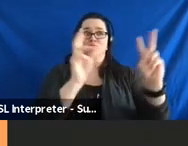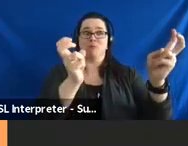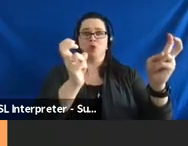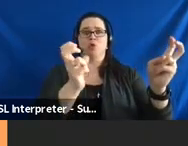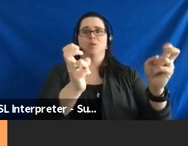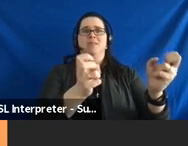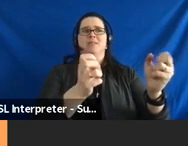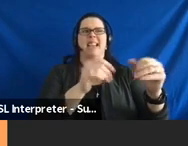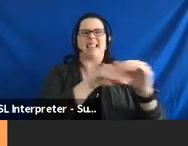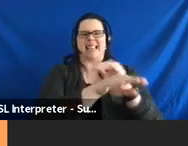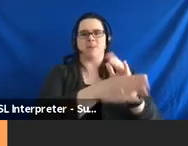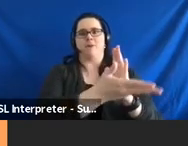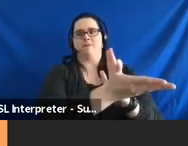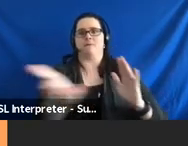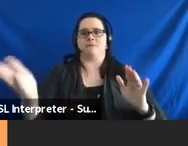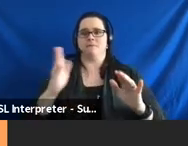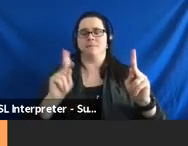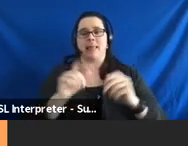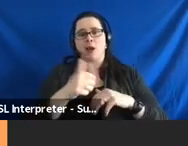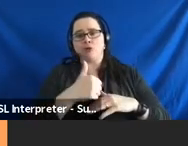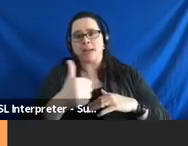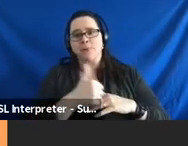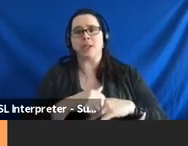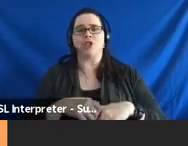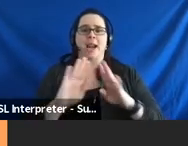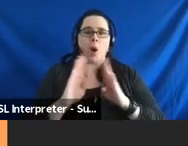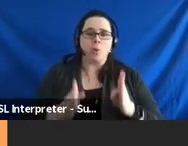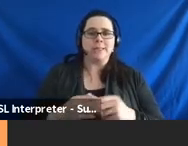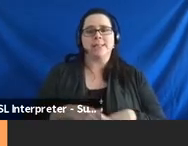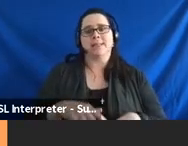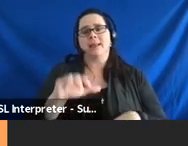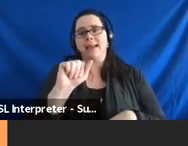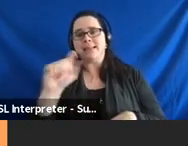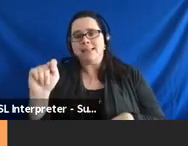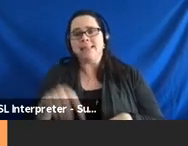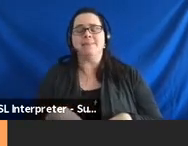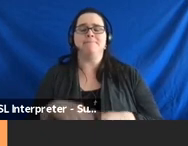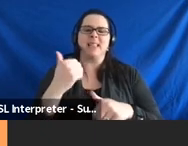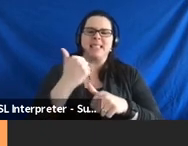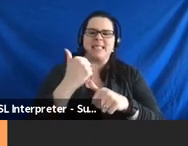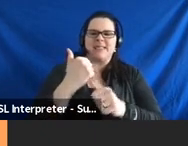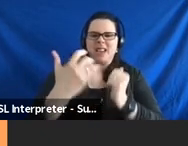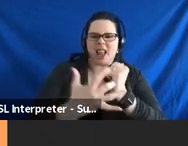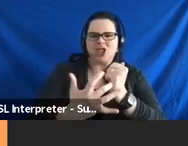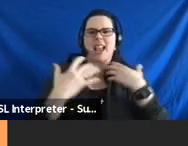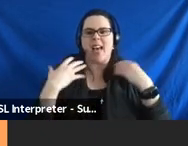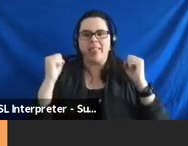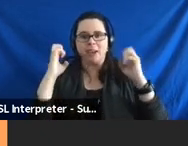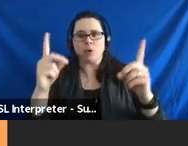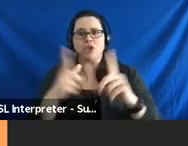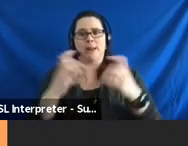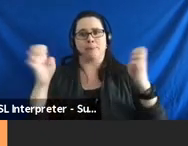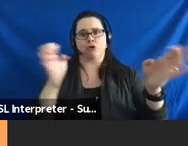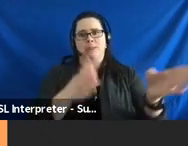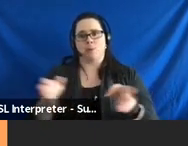those priorities, those transportation, the housing, assistive technology, health, education, and emergency prep.